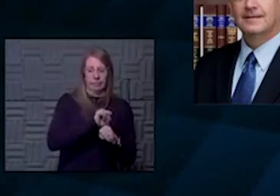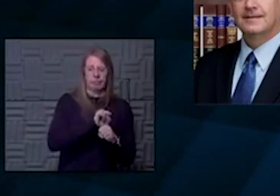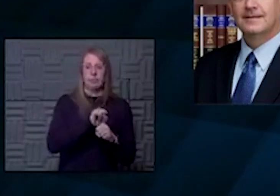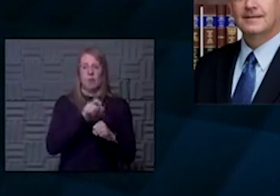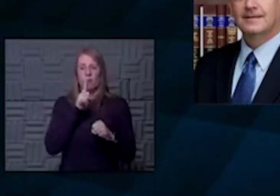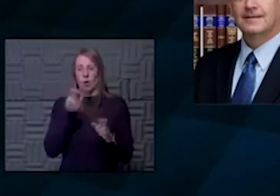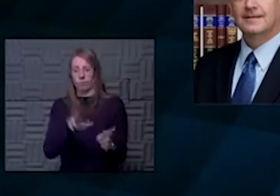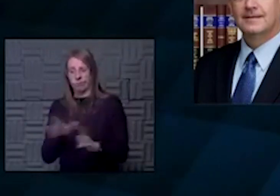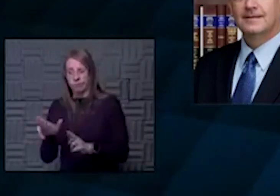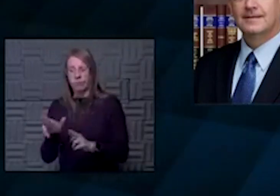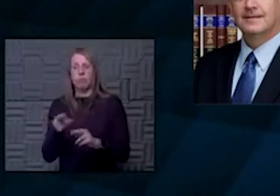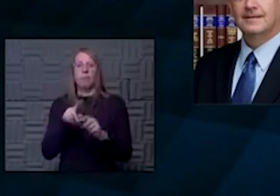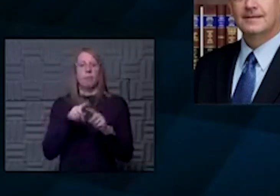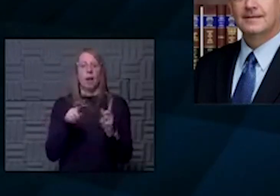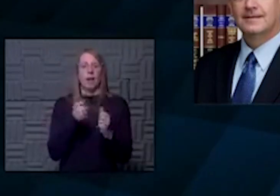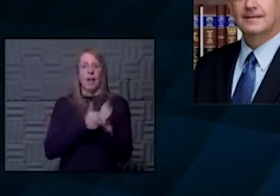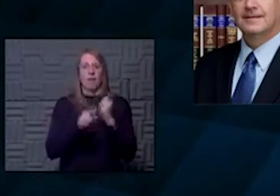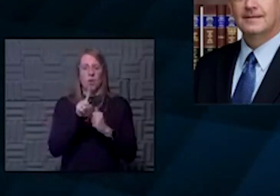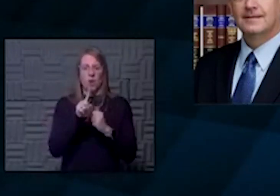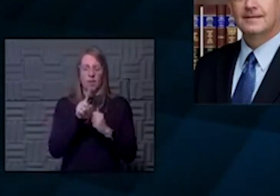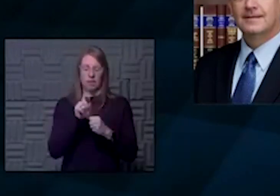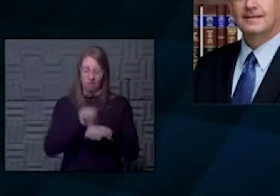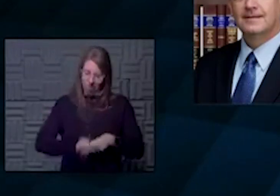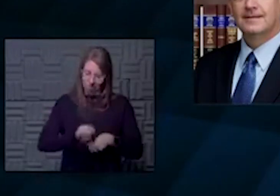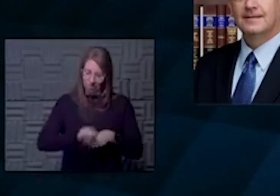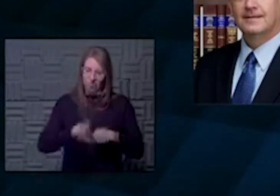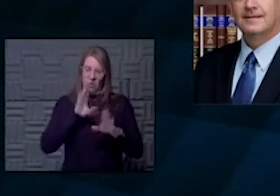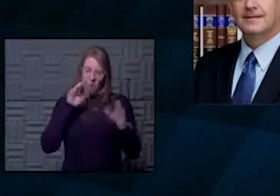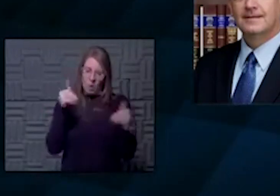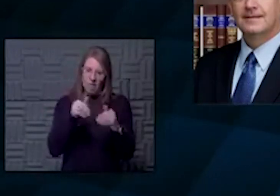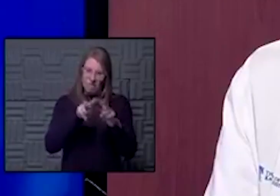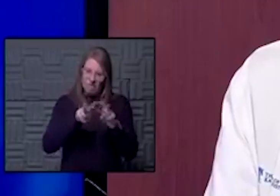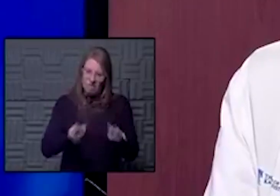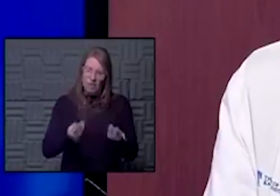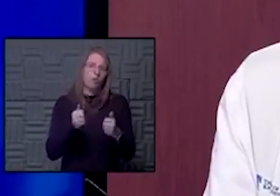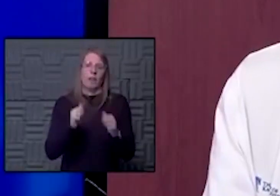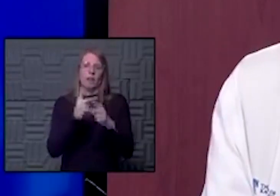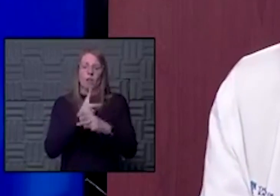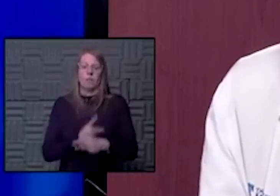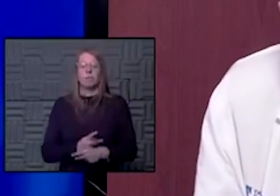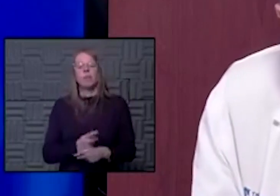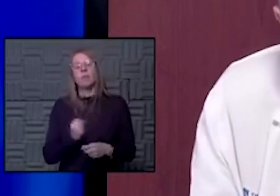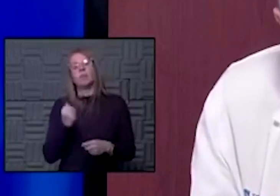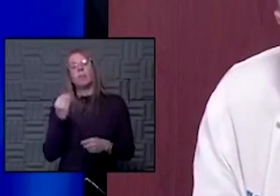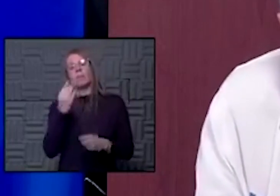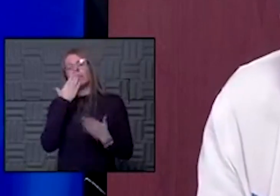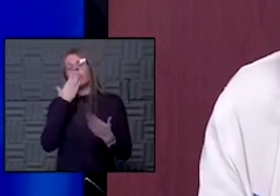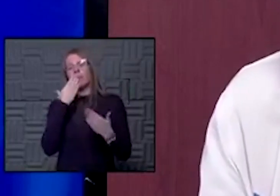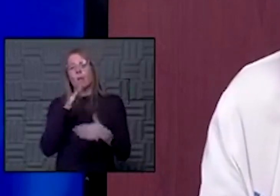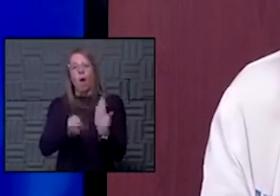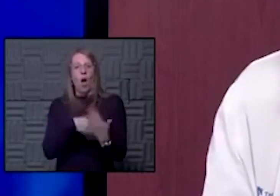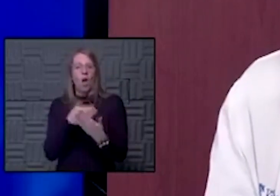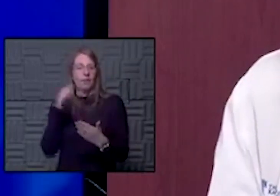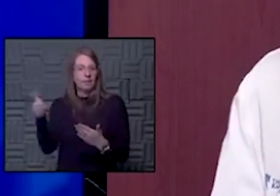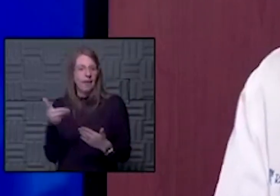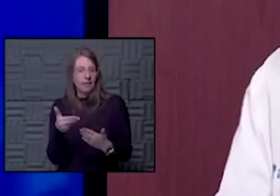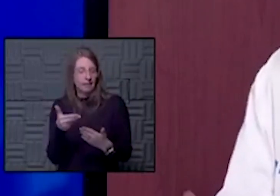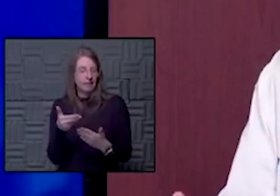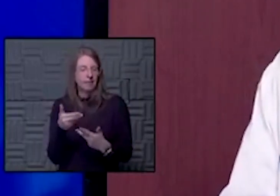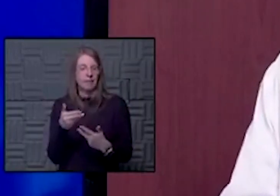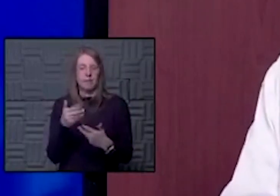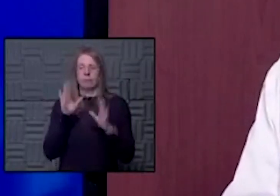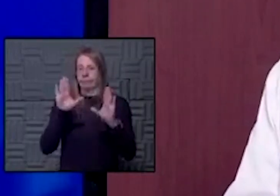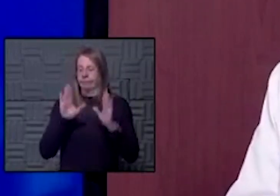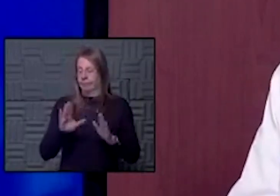putting their shoulder to the wheel and pushing hard. Well, I want to thank all of our guests this morning. It's been a great conversation.